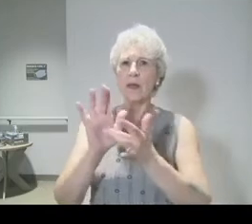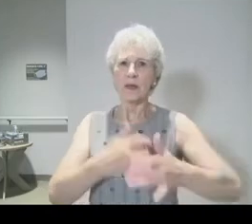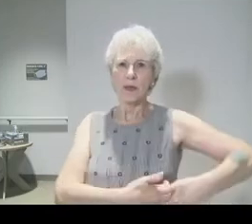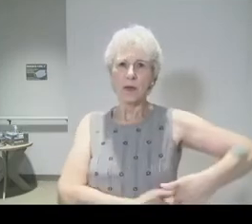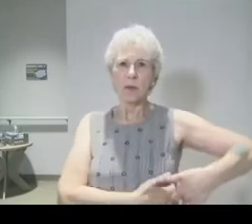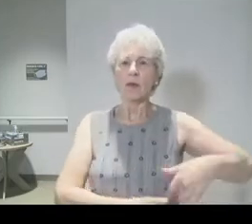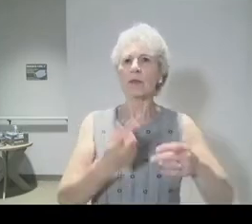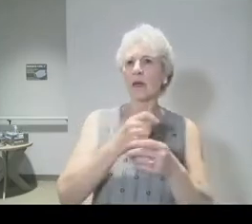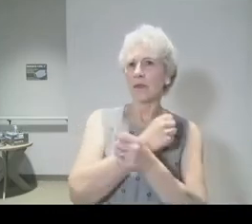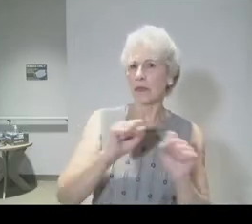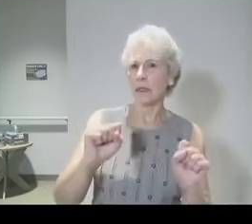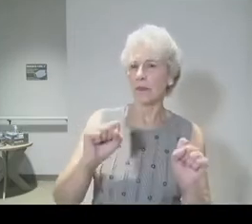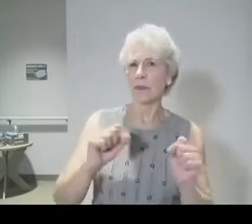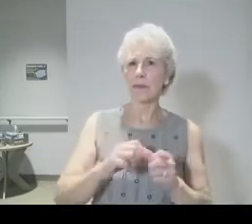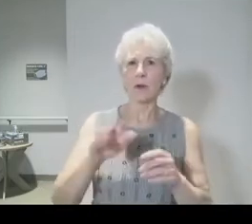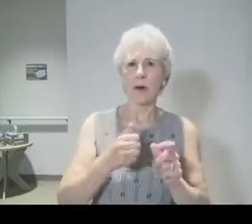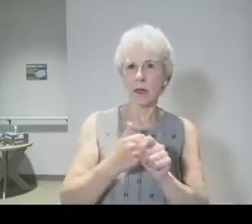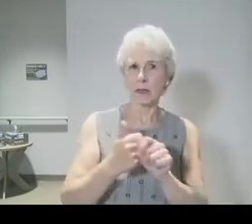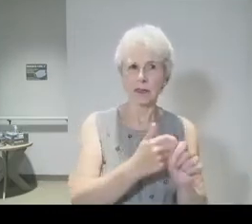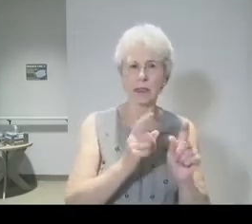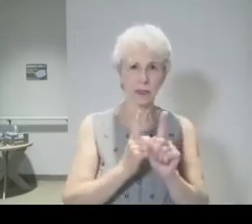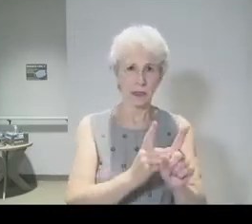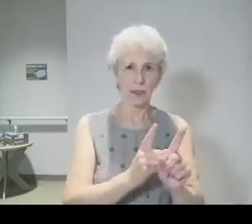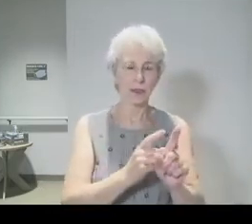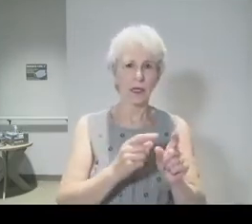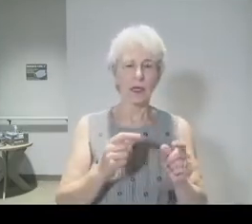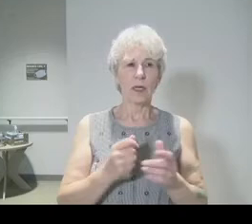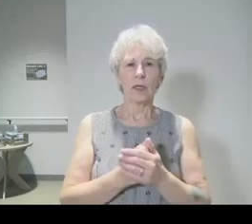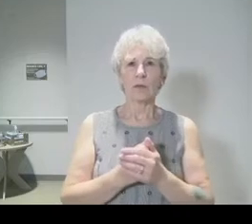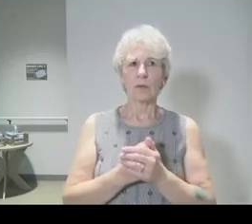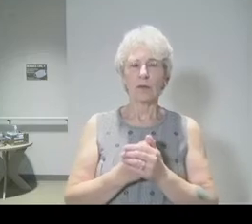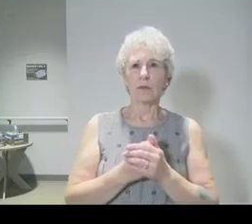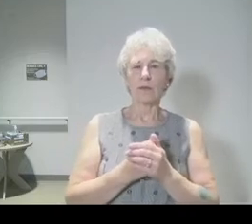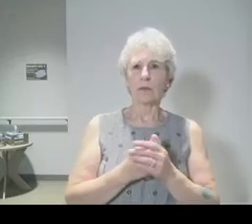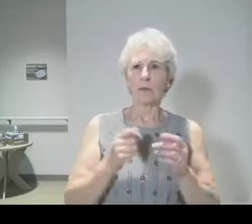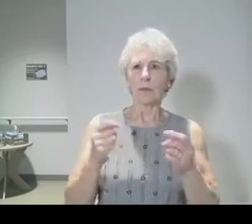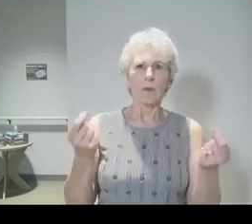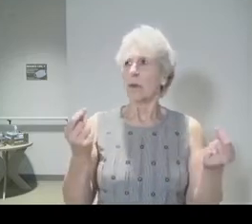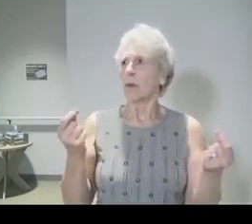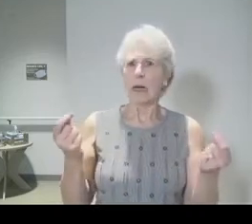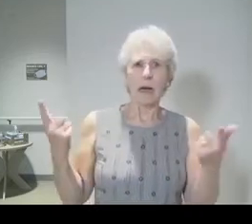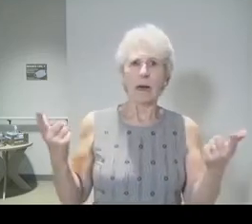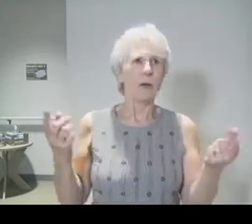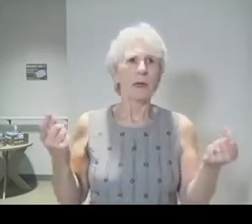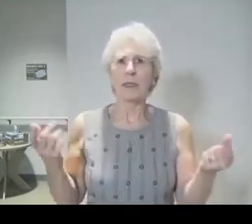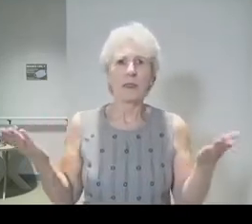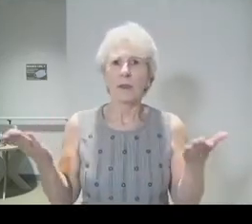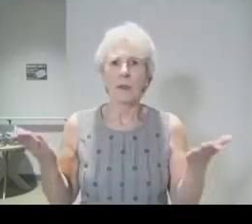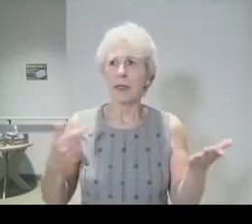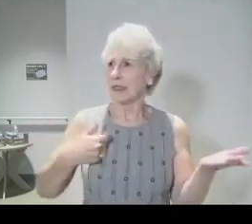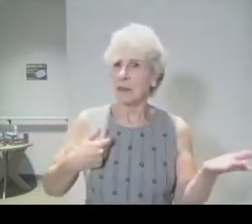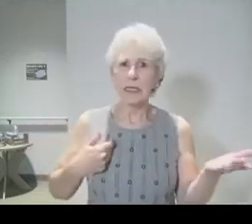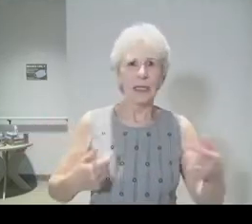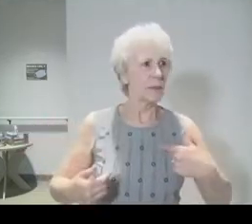All the disciples reacted, and to their credit, they became self-conscious. They were filled with distress. Is it I,